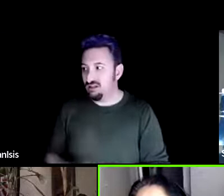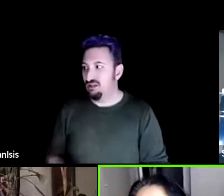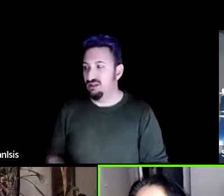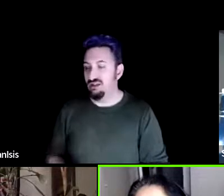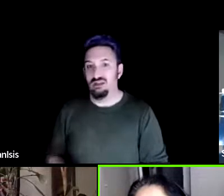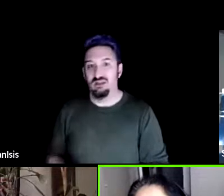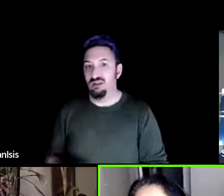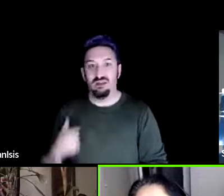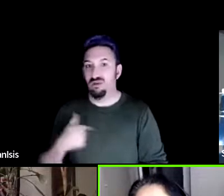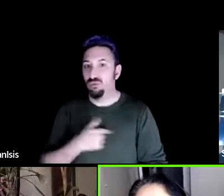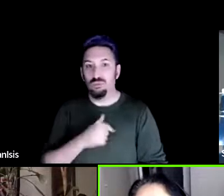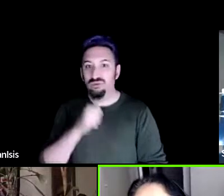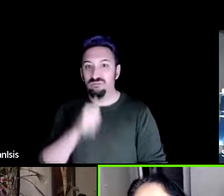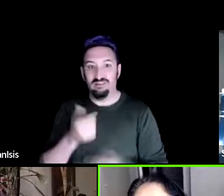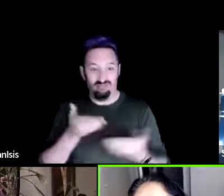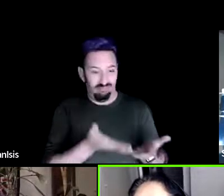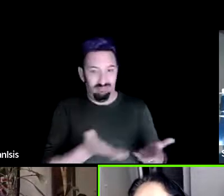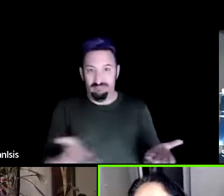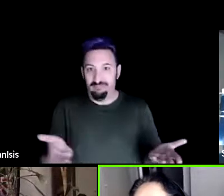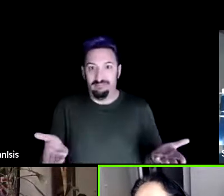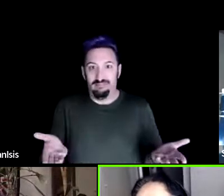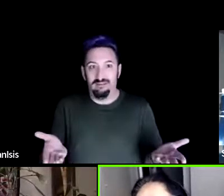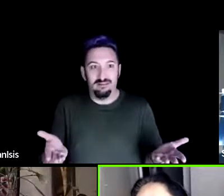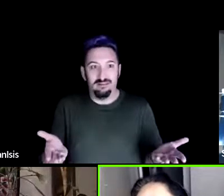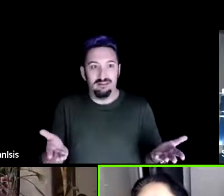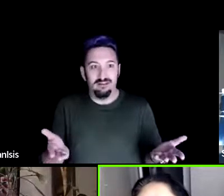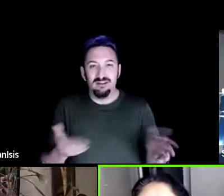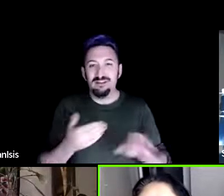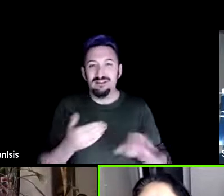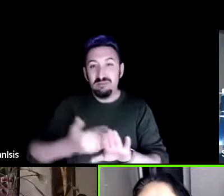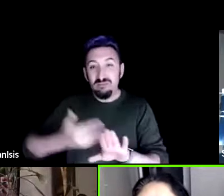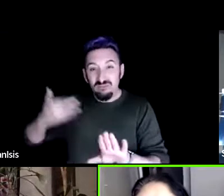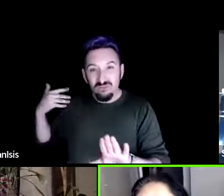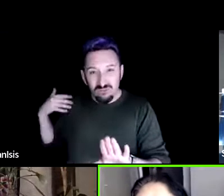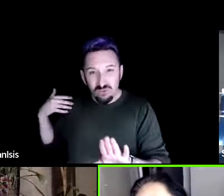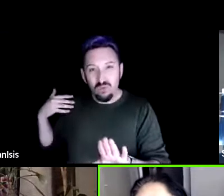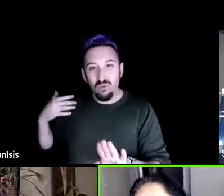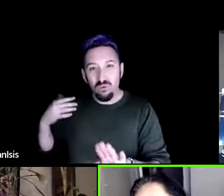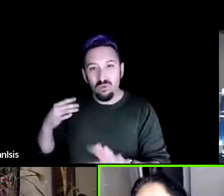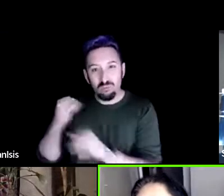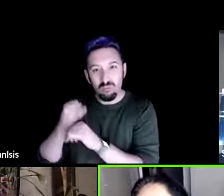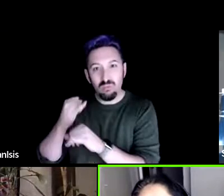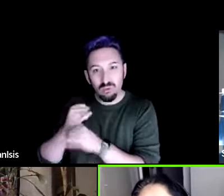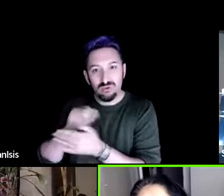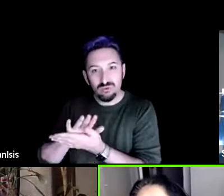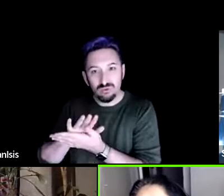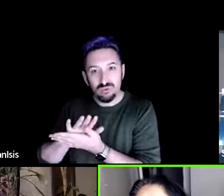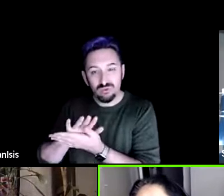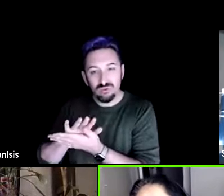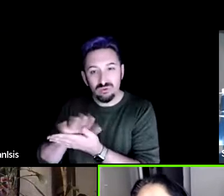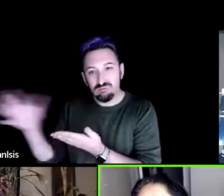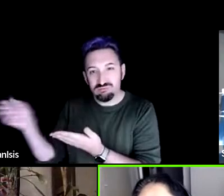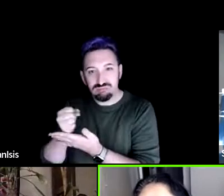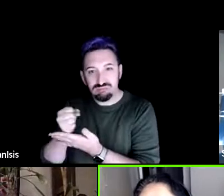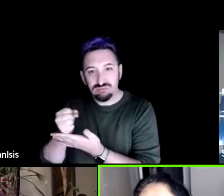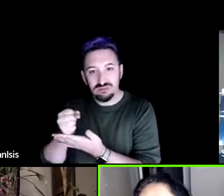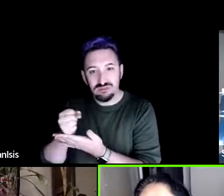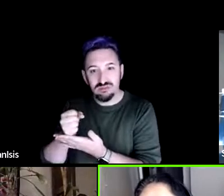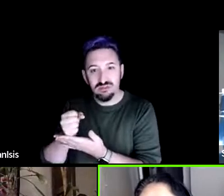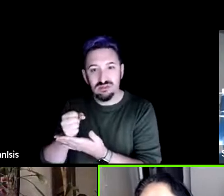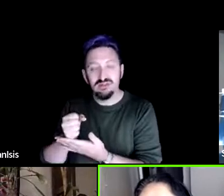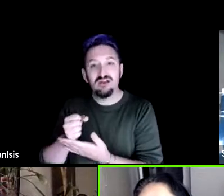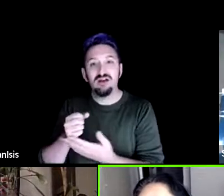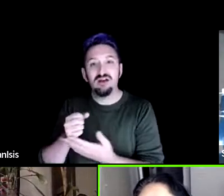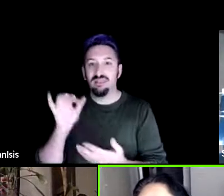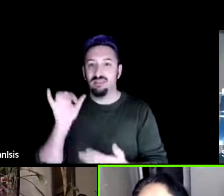school and that's when it became clear to me that this is how we heal this is how we heal